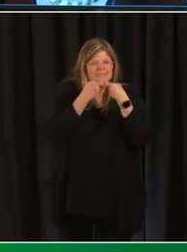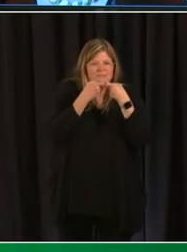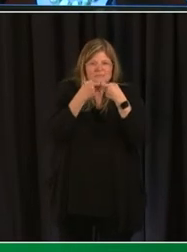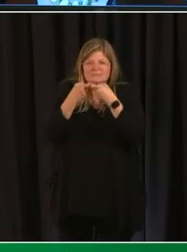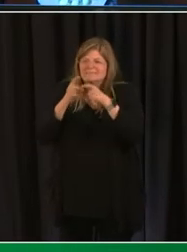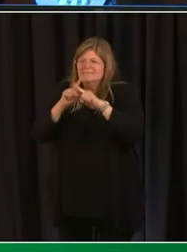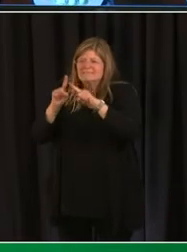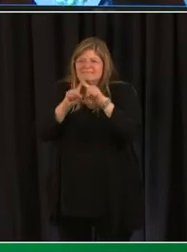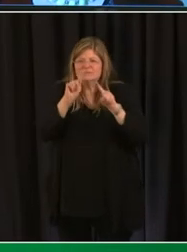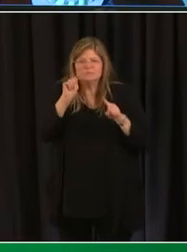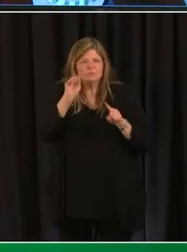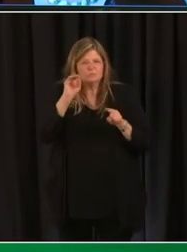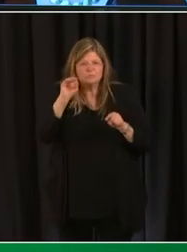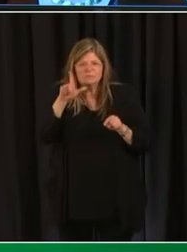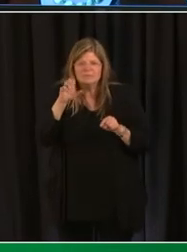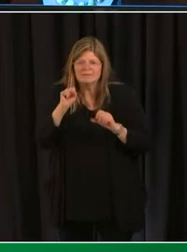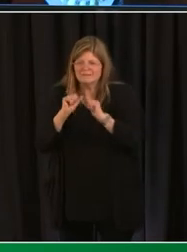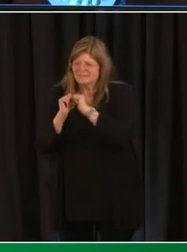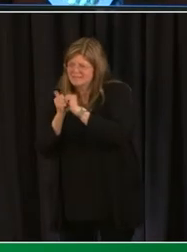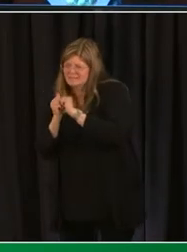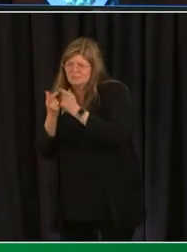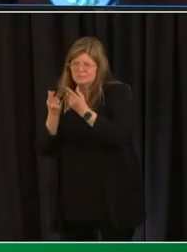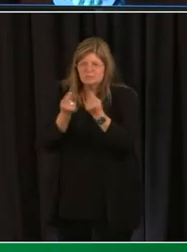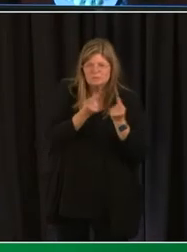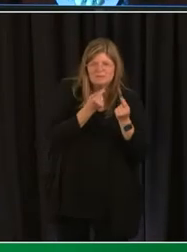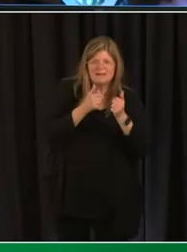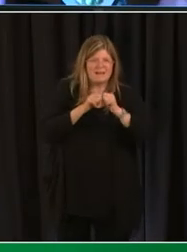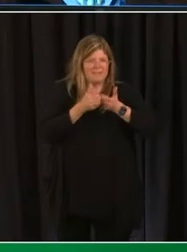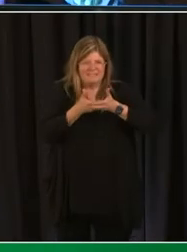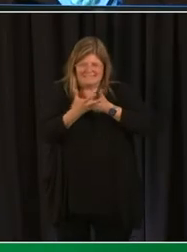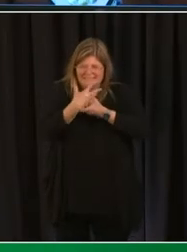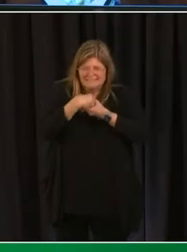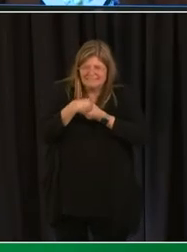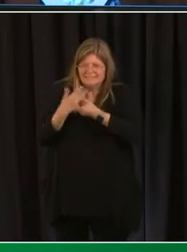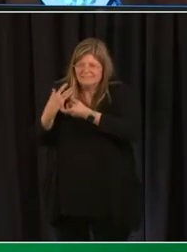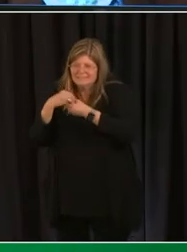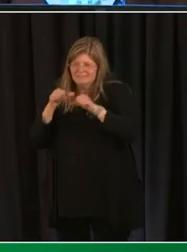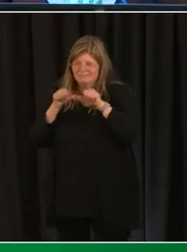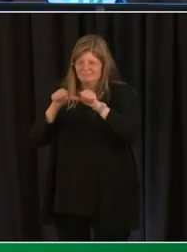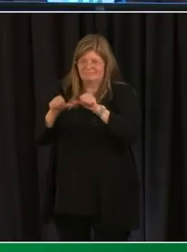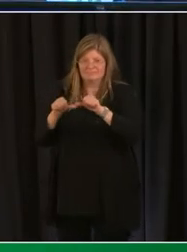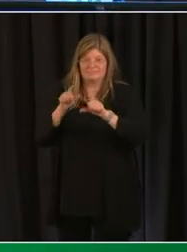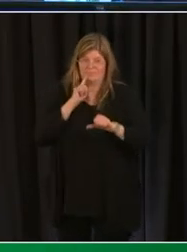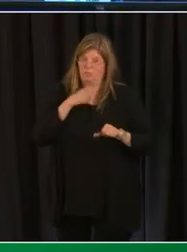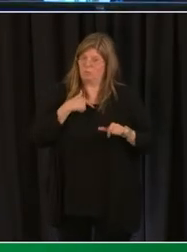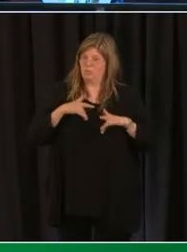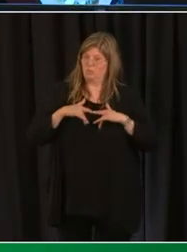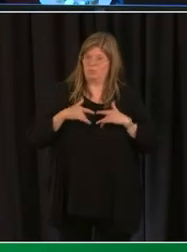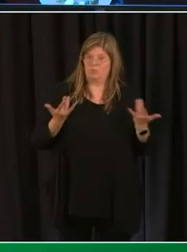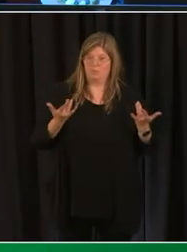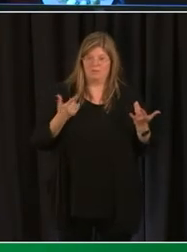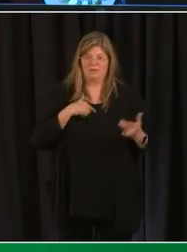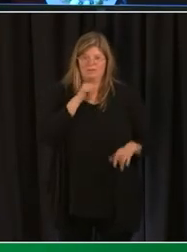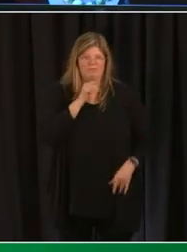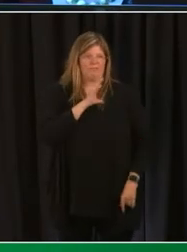they check for understanding how they track engagement and how they stay engaged with their own professional development